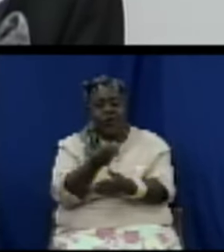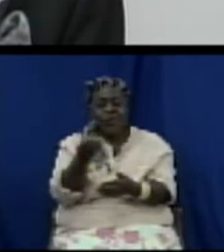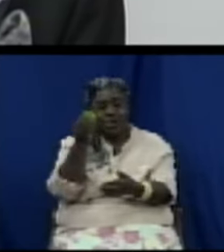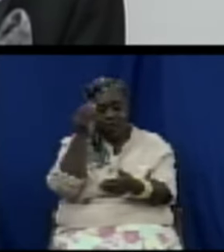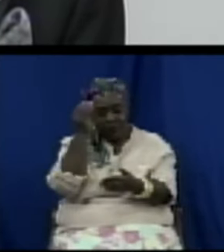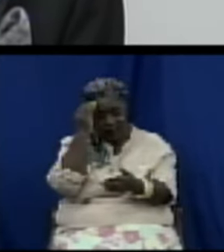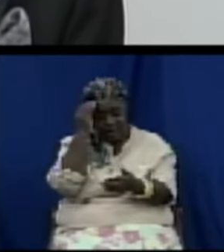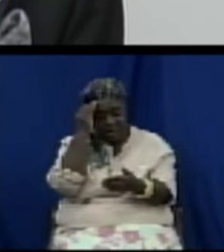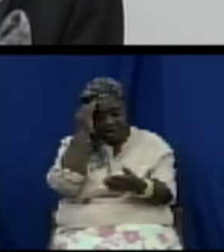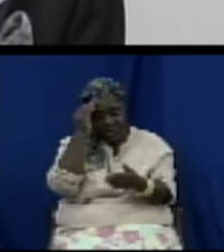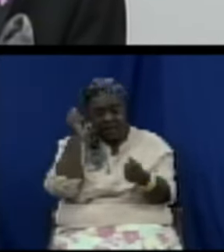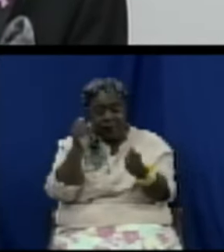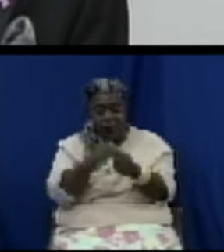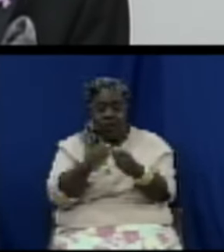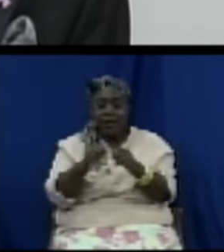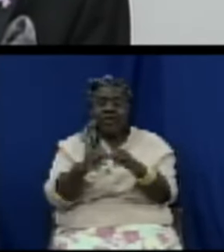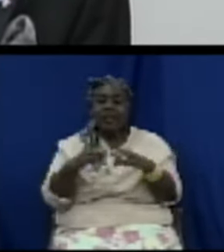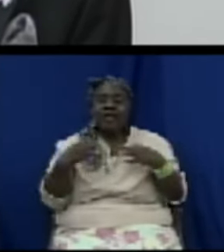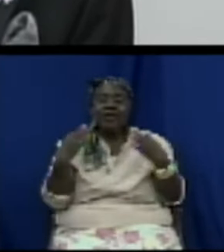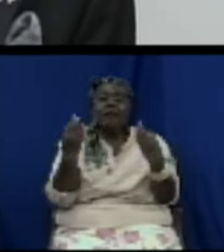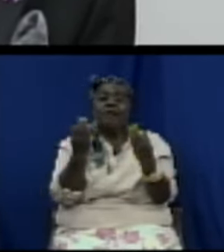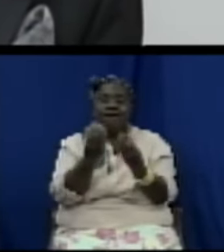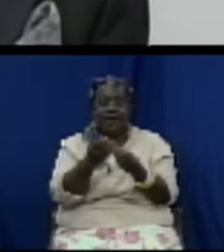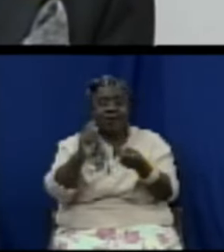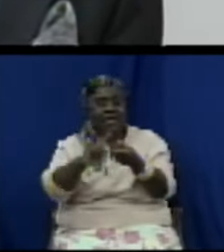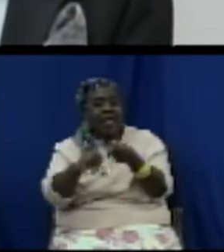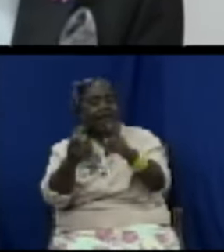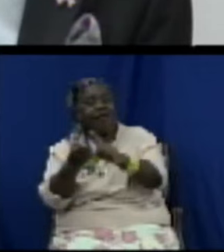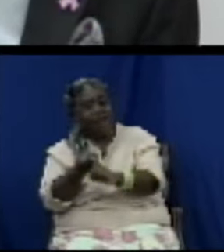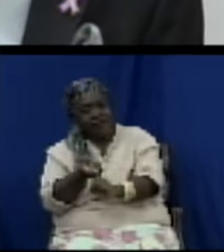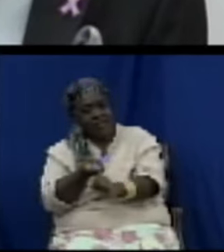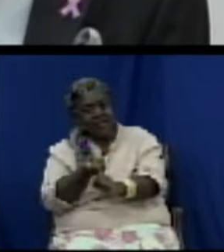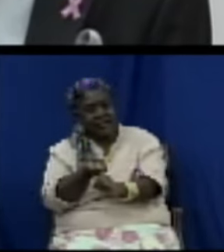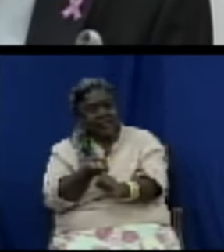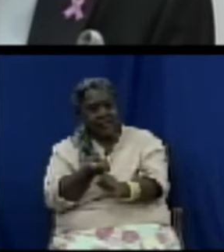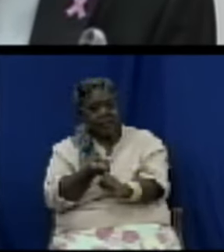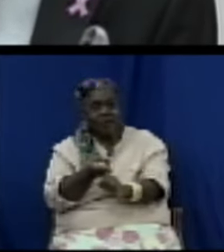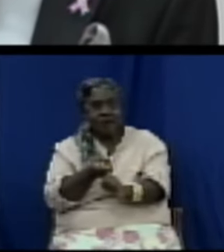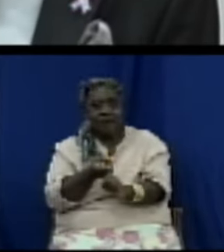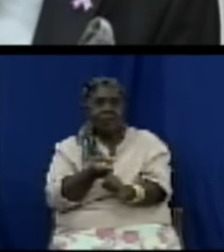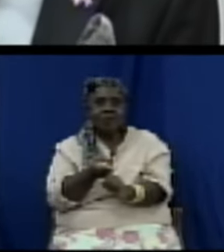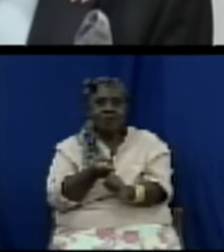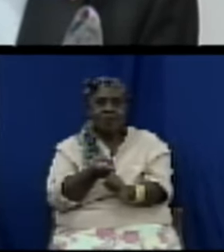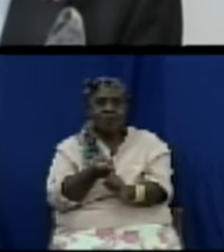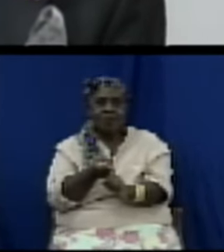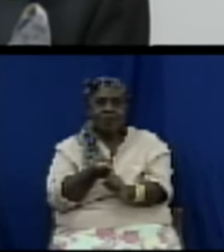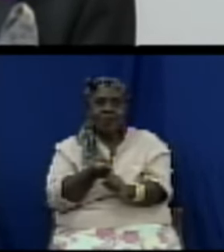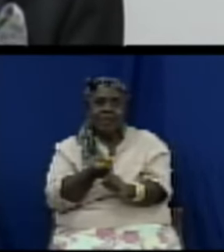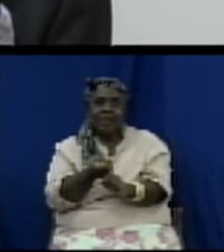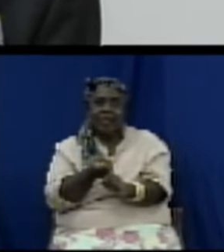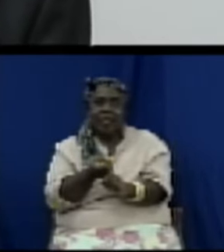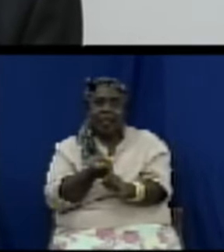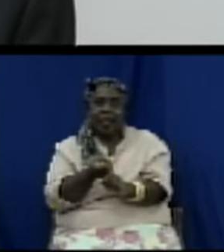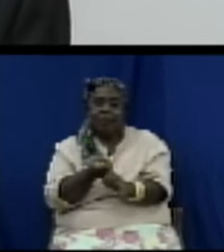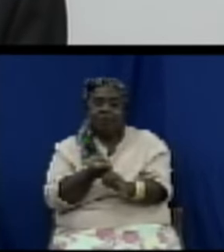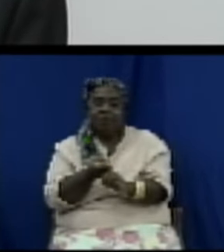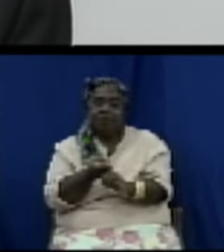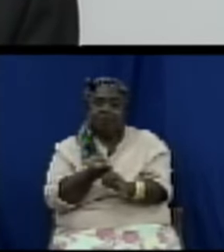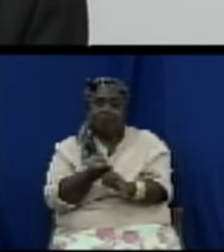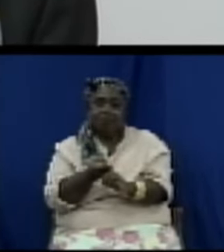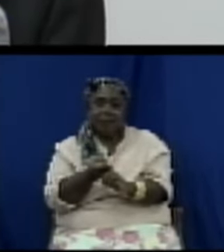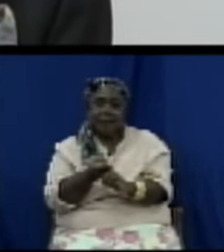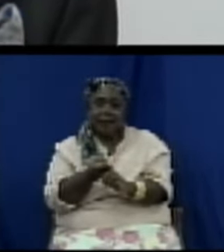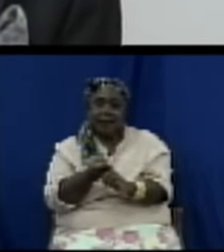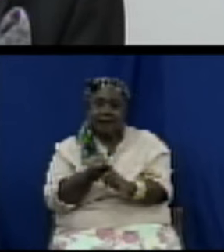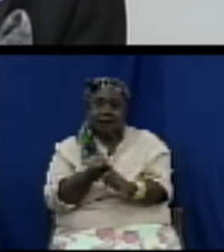and since the launch of this particular pilot program the consumer affairs department